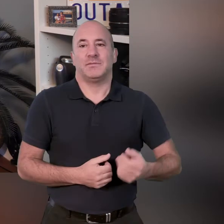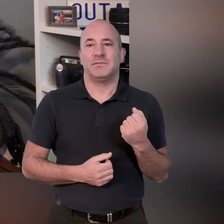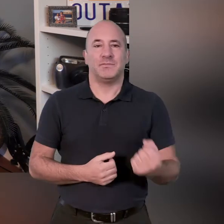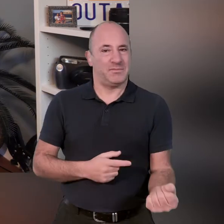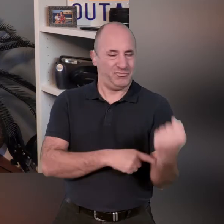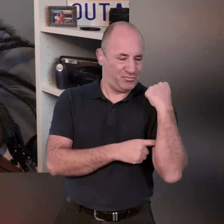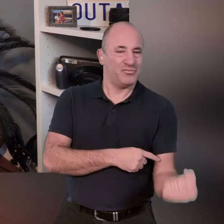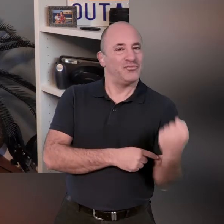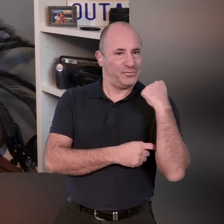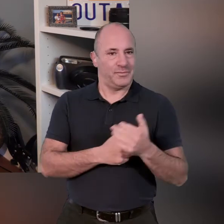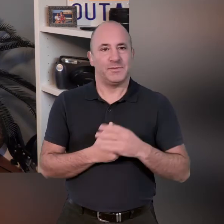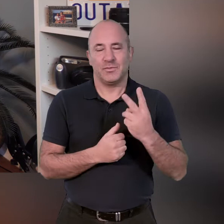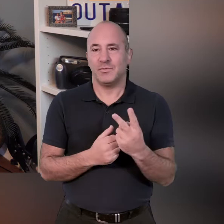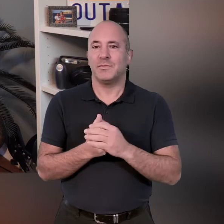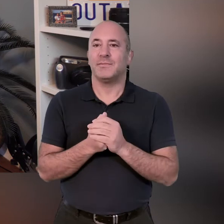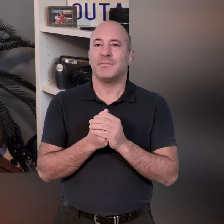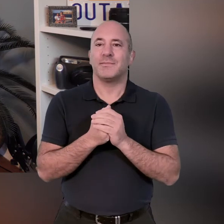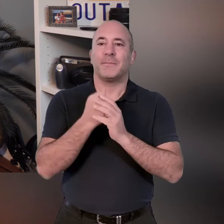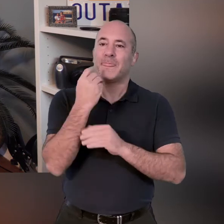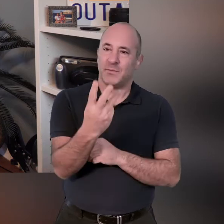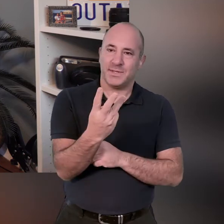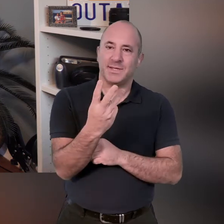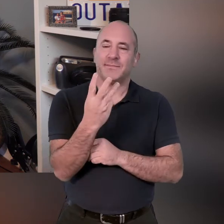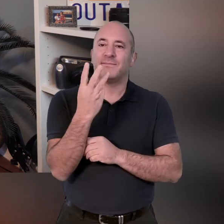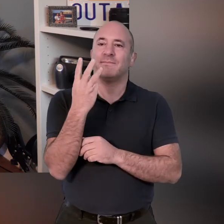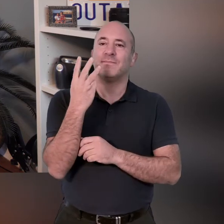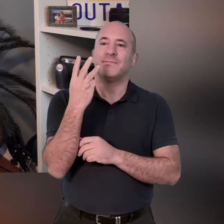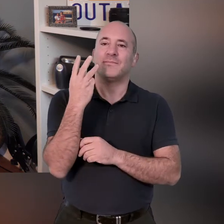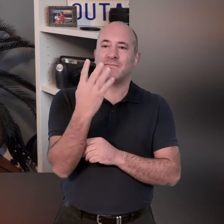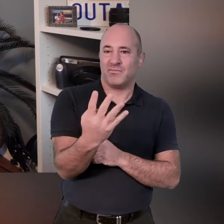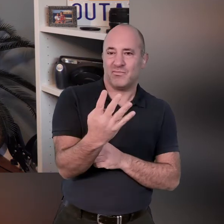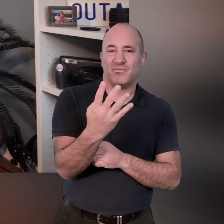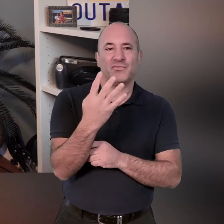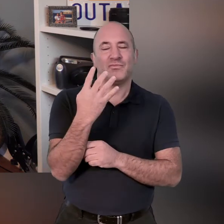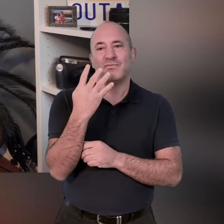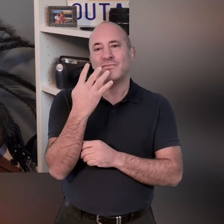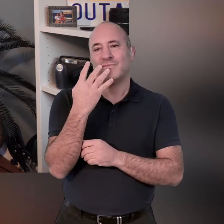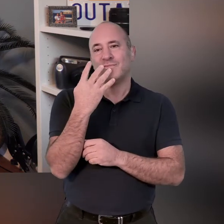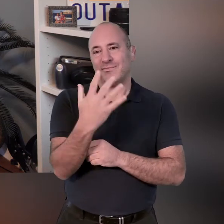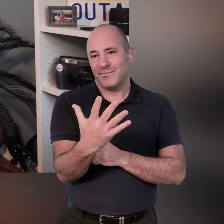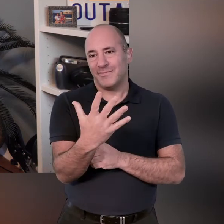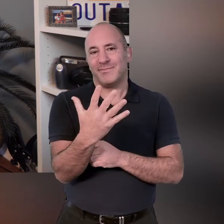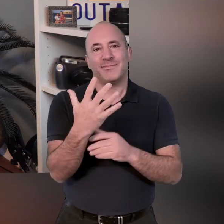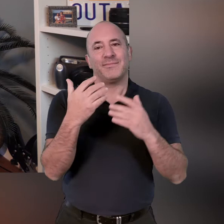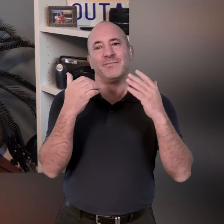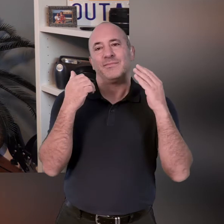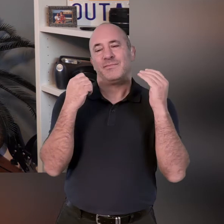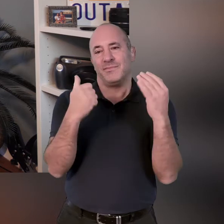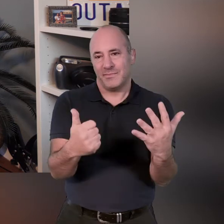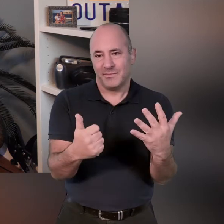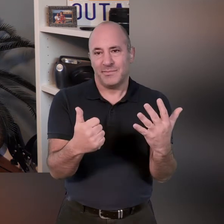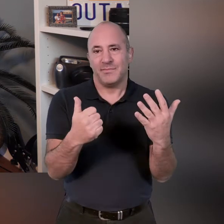one two three four five